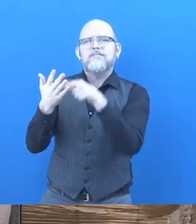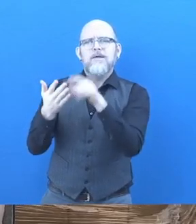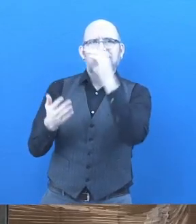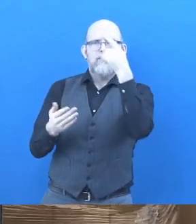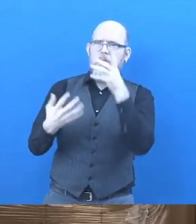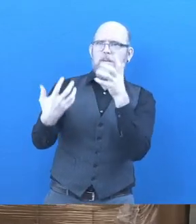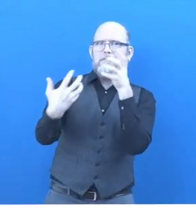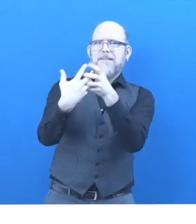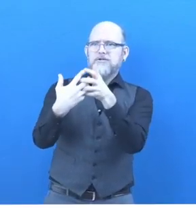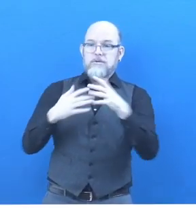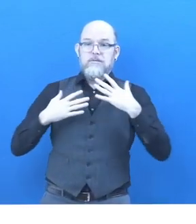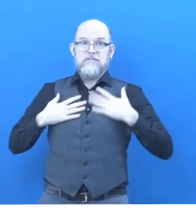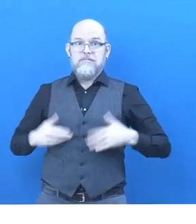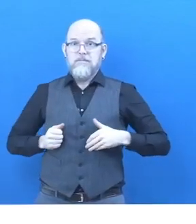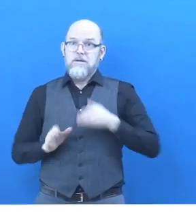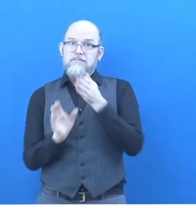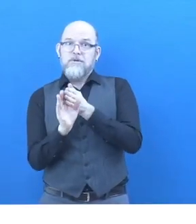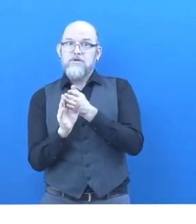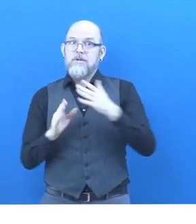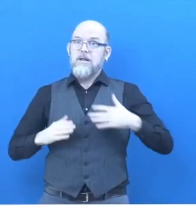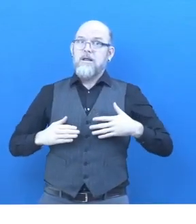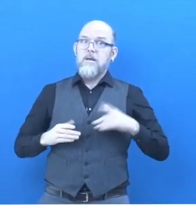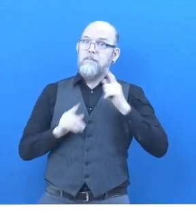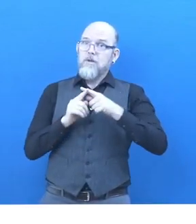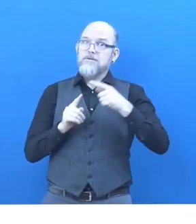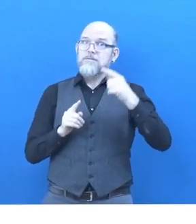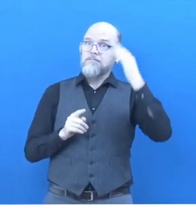and mental health under one program. What's next for ACAP?